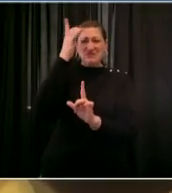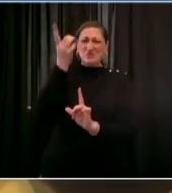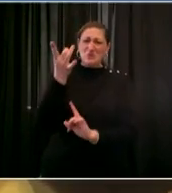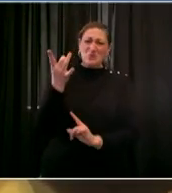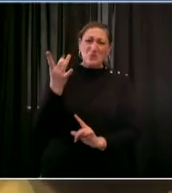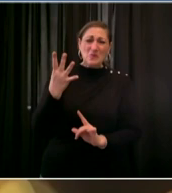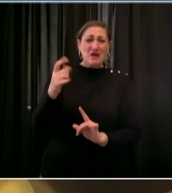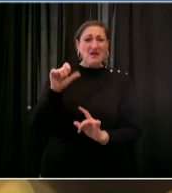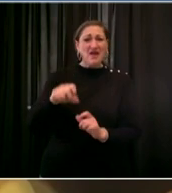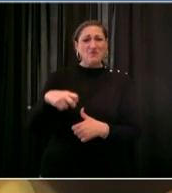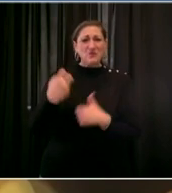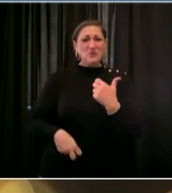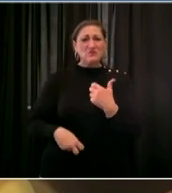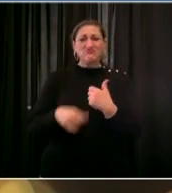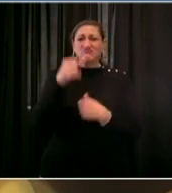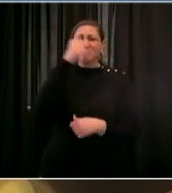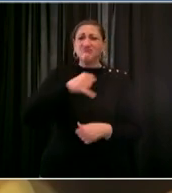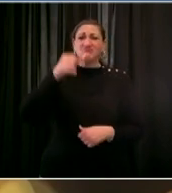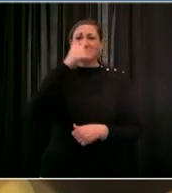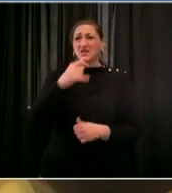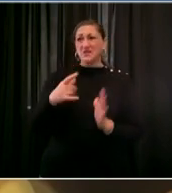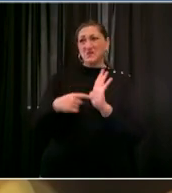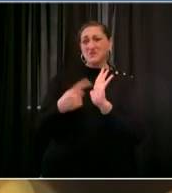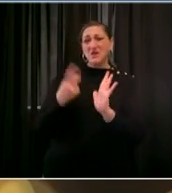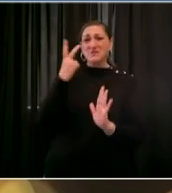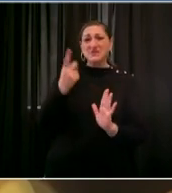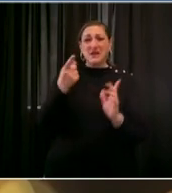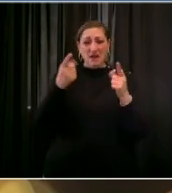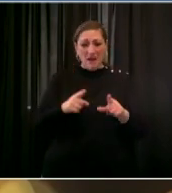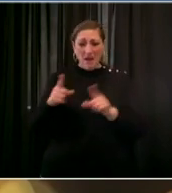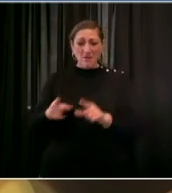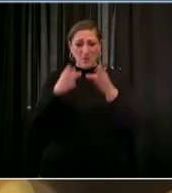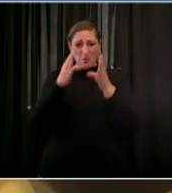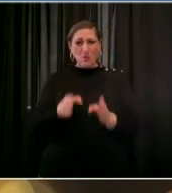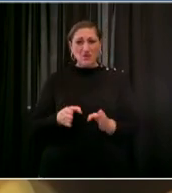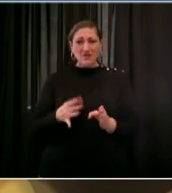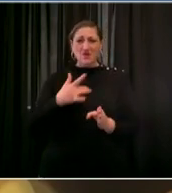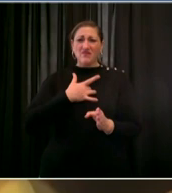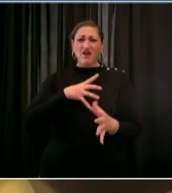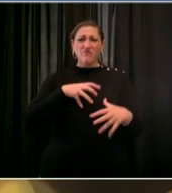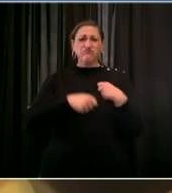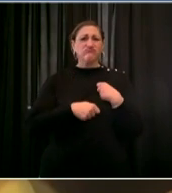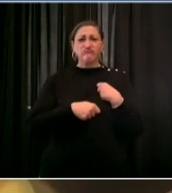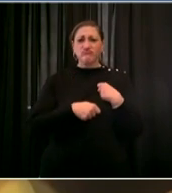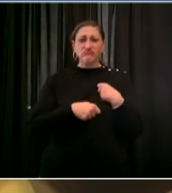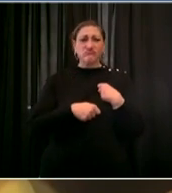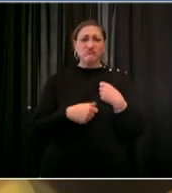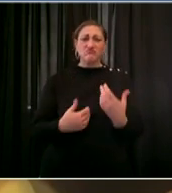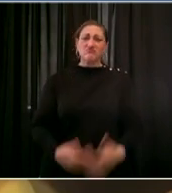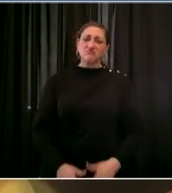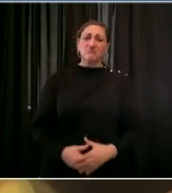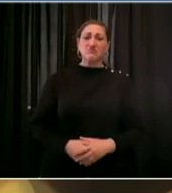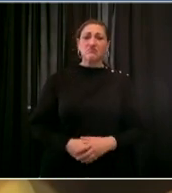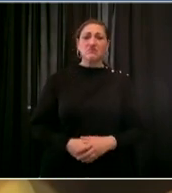time we cannot and will not accept this state of affairs we will not walk by